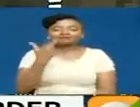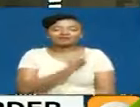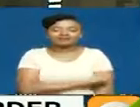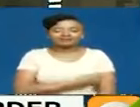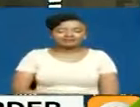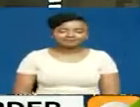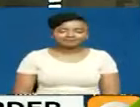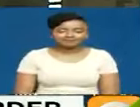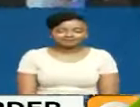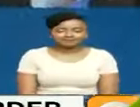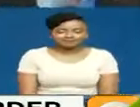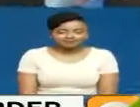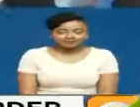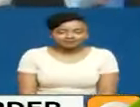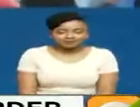Moigai reports.